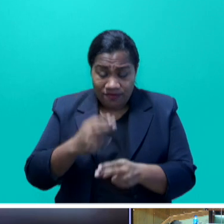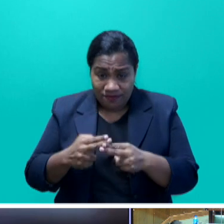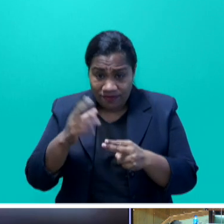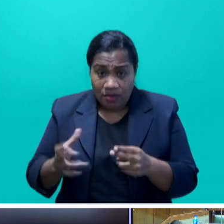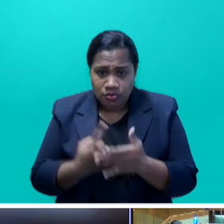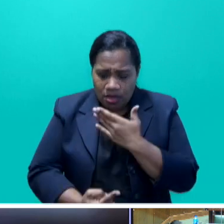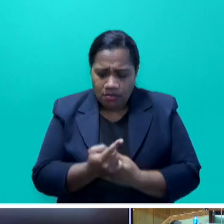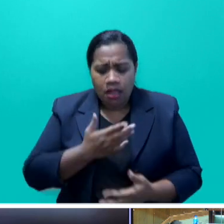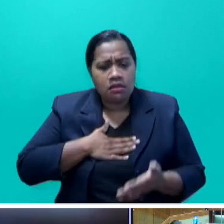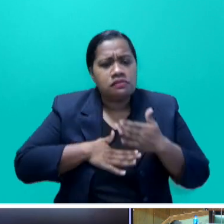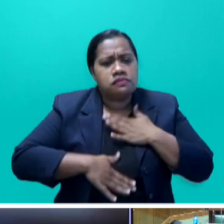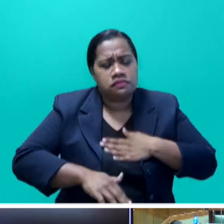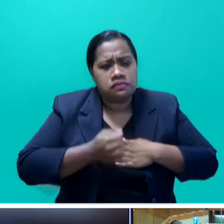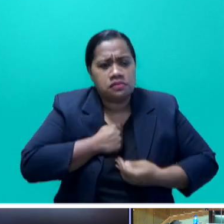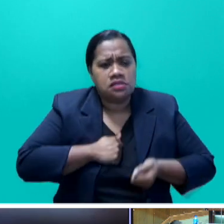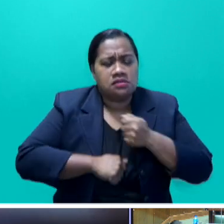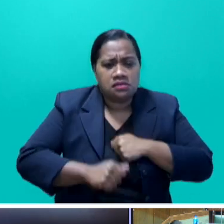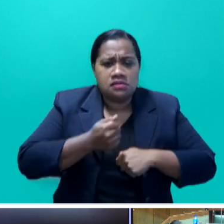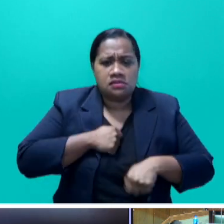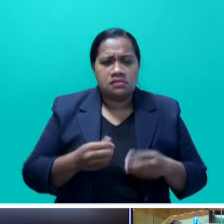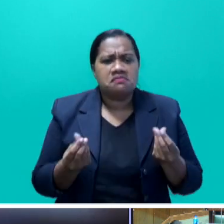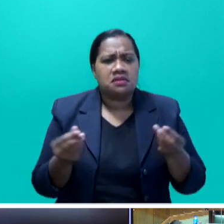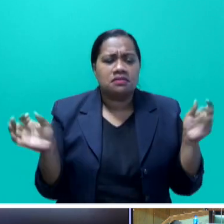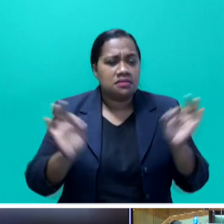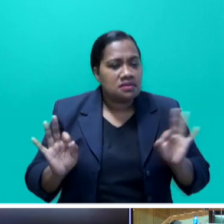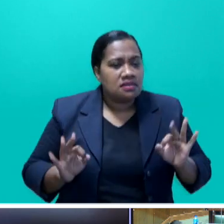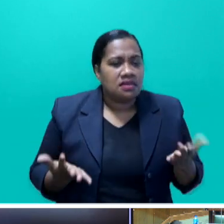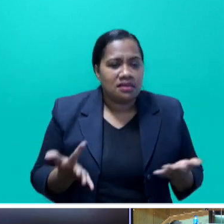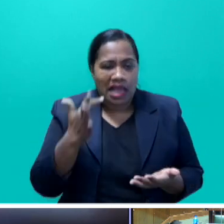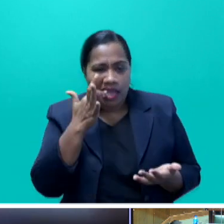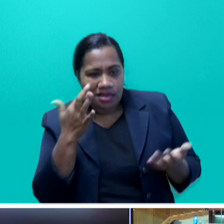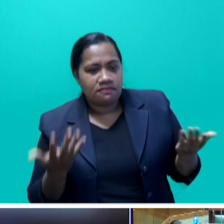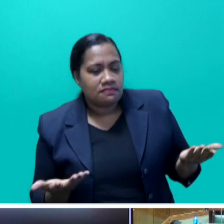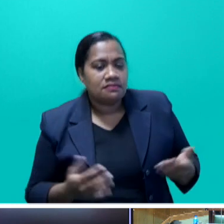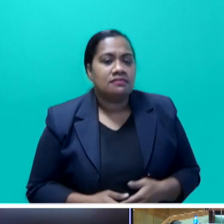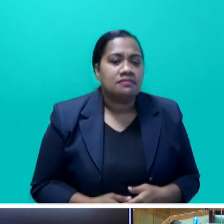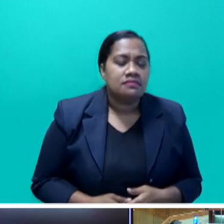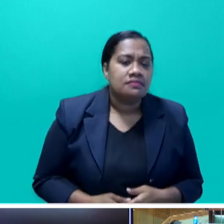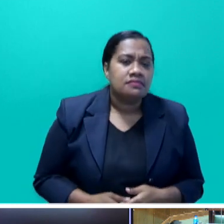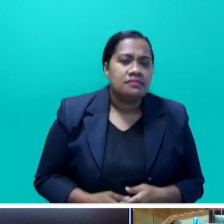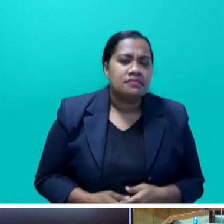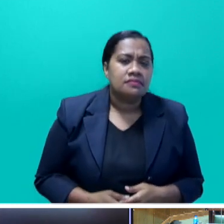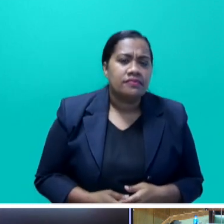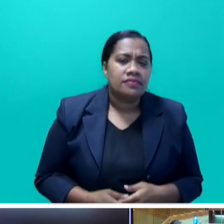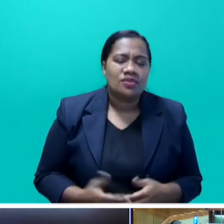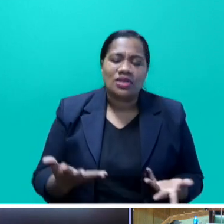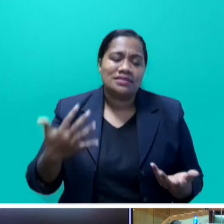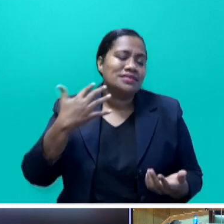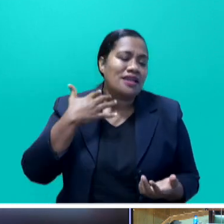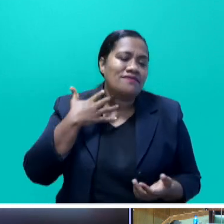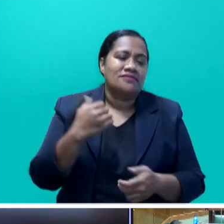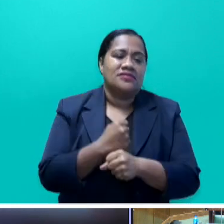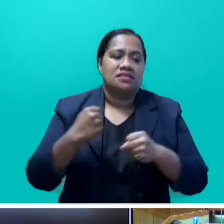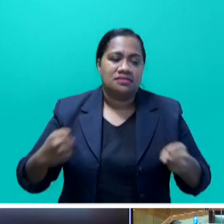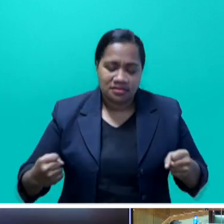no money in their pockets at all. That, Mr. Speaker, shows the quality of the selfish, power-obsessed